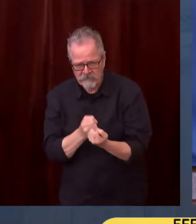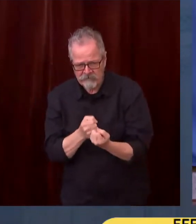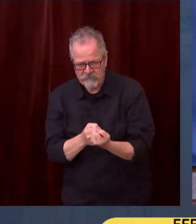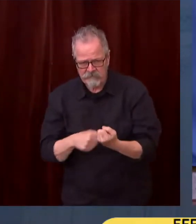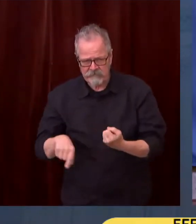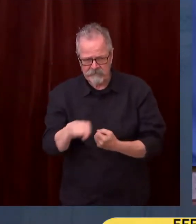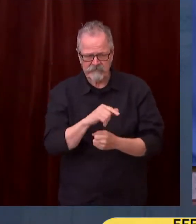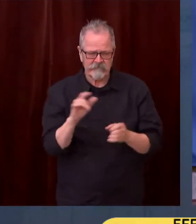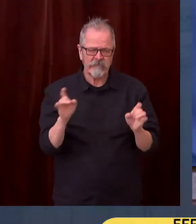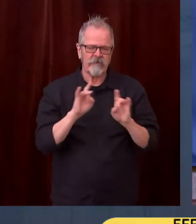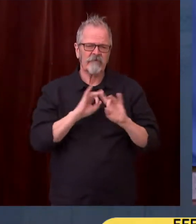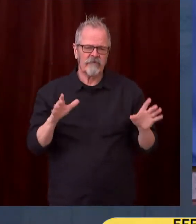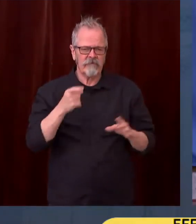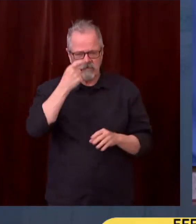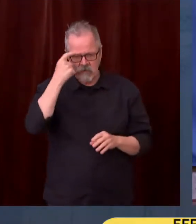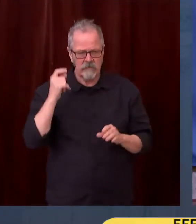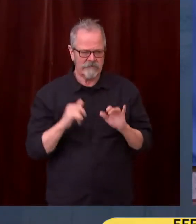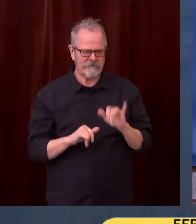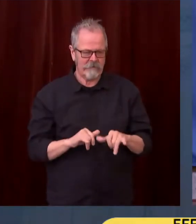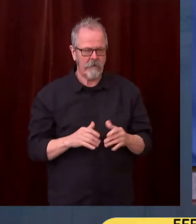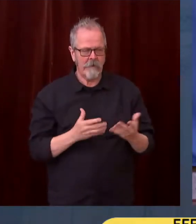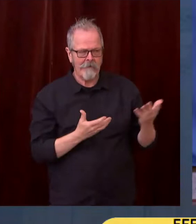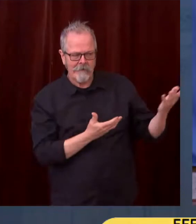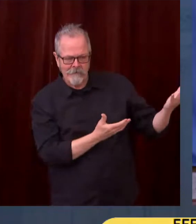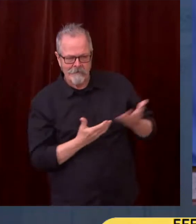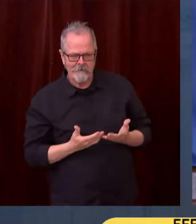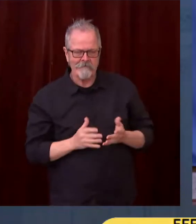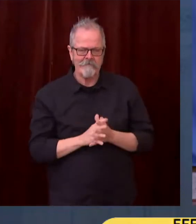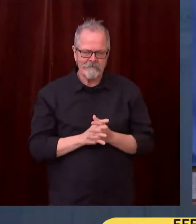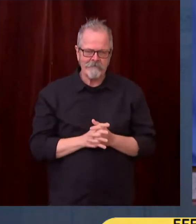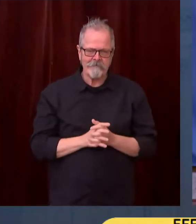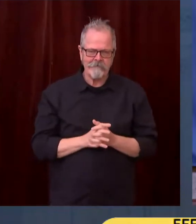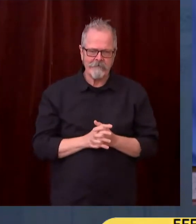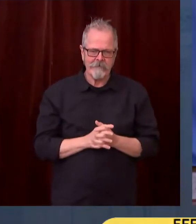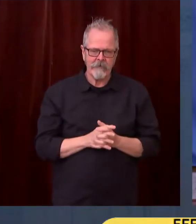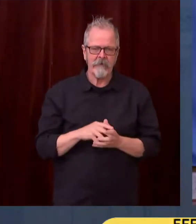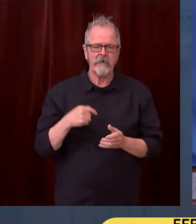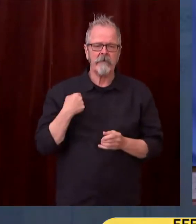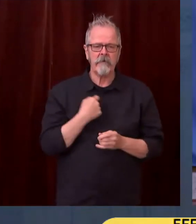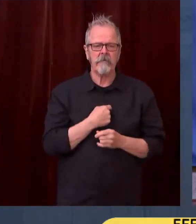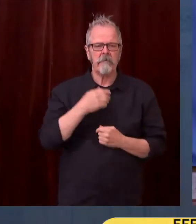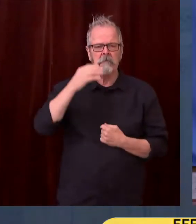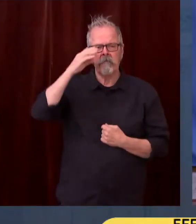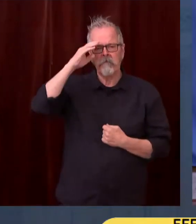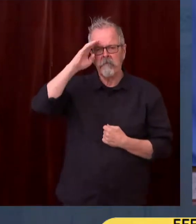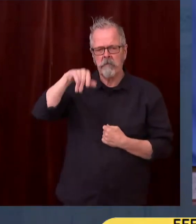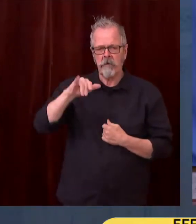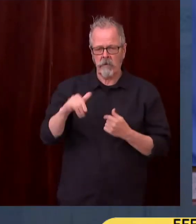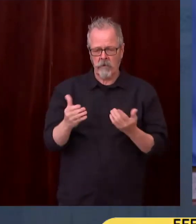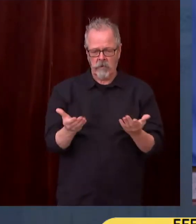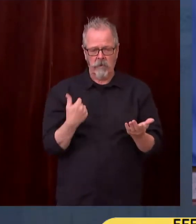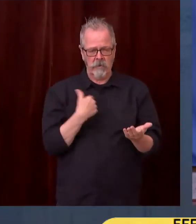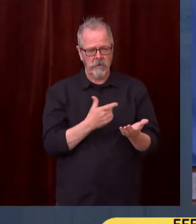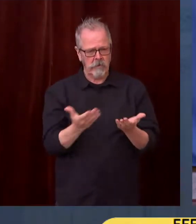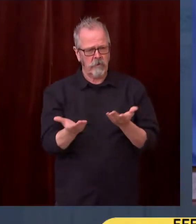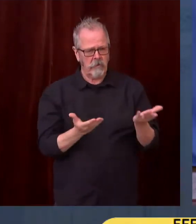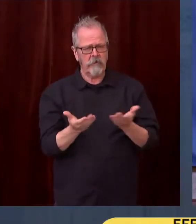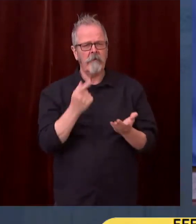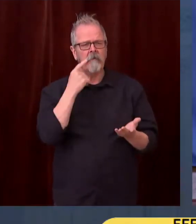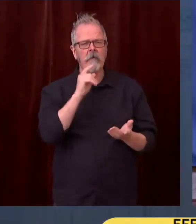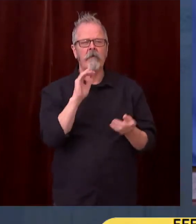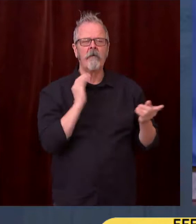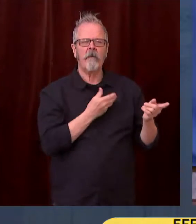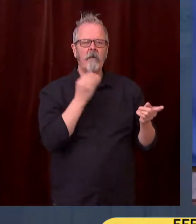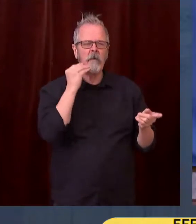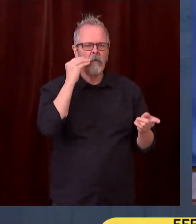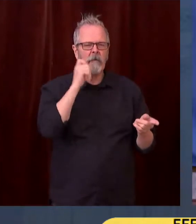We know that services for those experiencing homelessness are critical. And I think this issue merits a new approach from our state